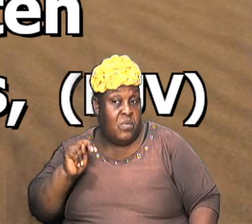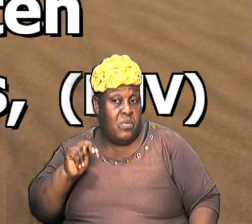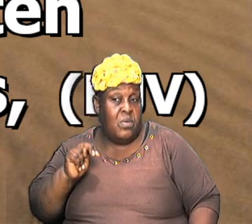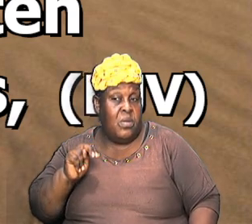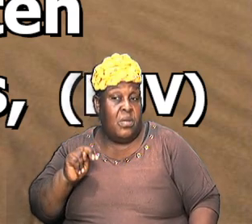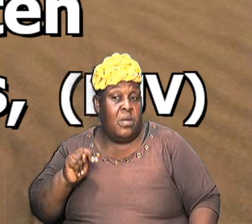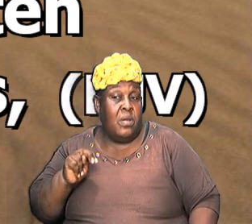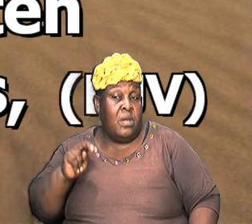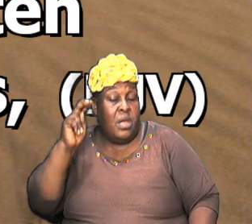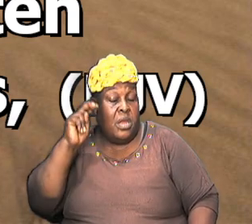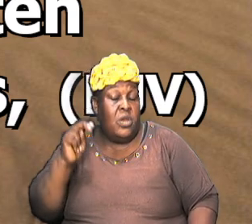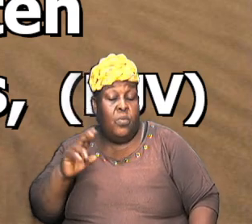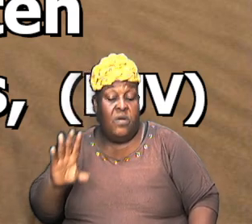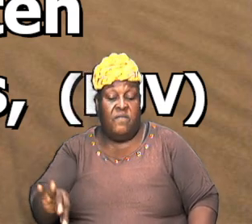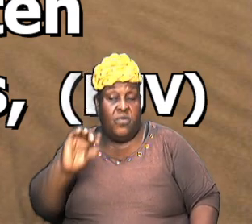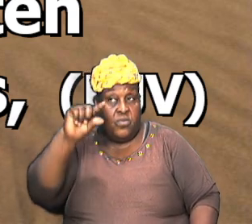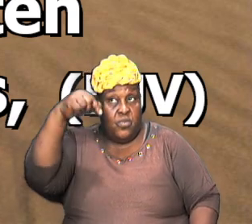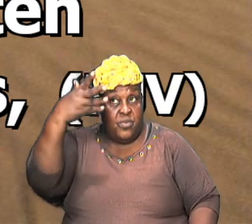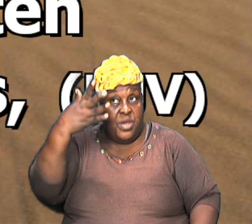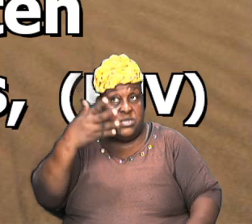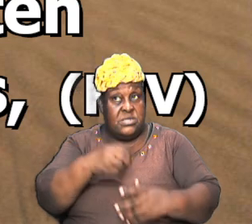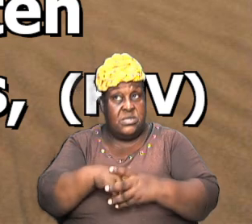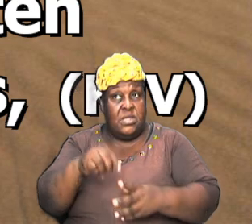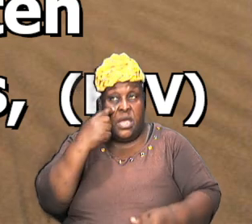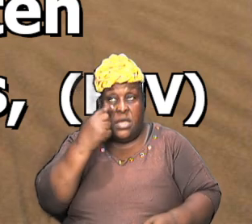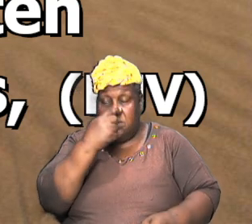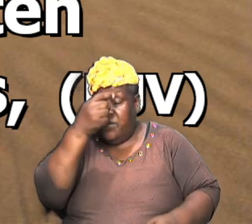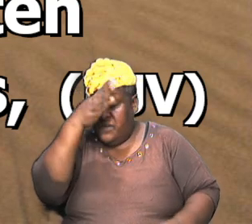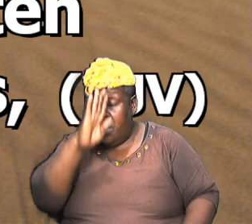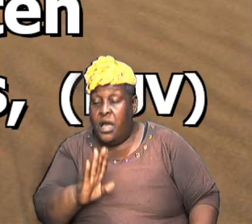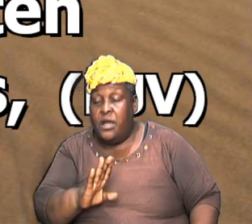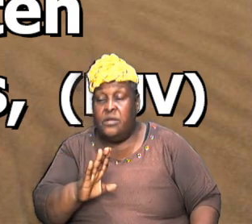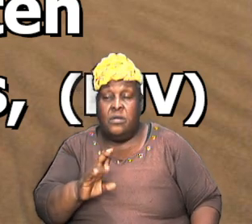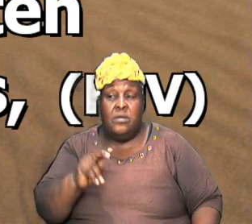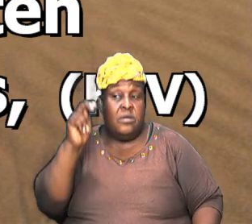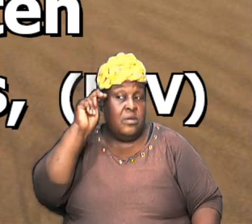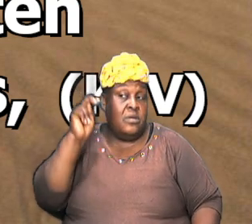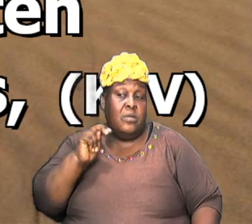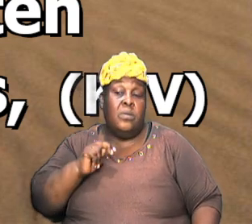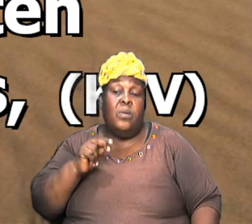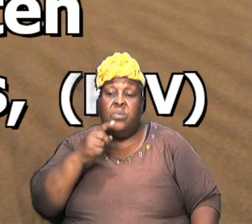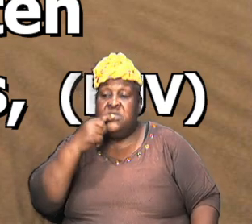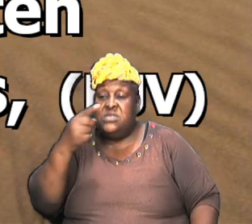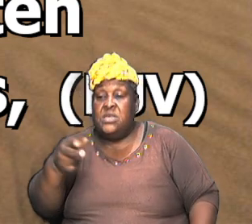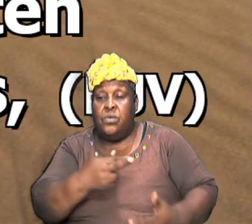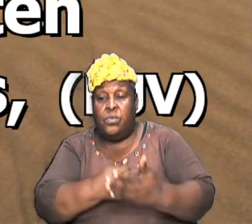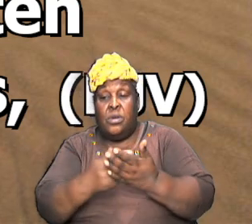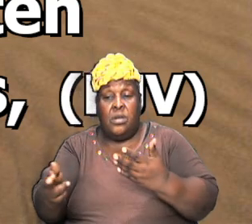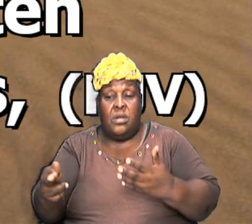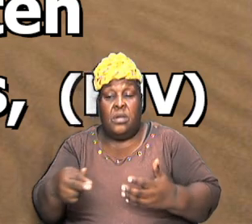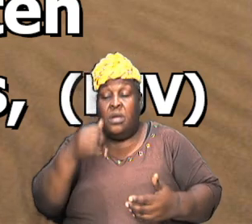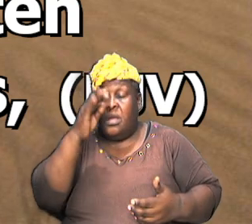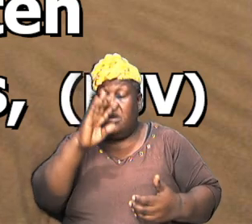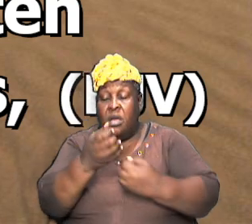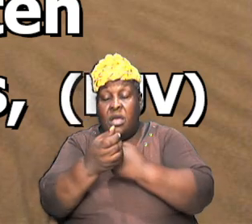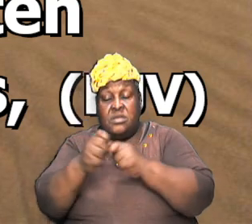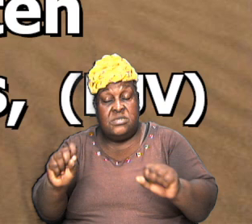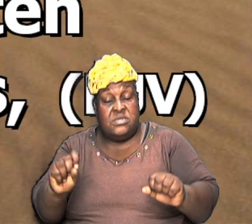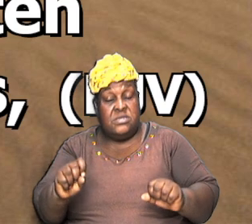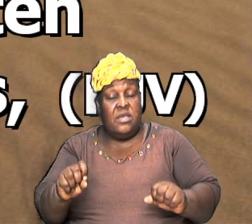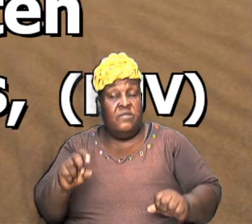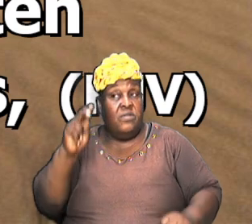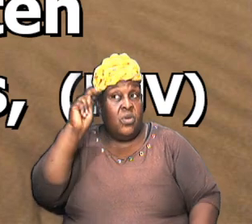one who found grace in the eyes of the Lord Noah was the one who was considered righteous and because of that God saved him and his sons